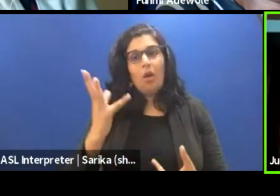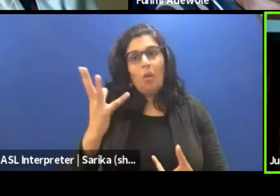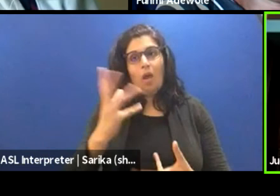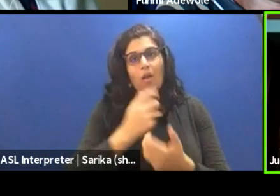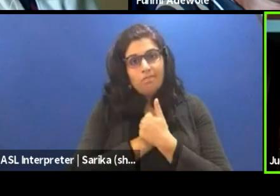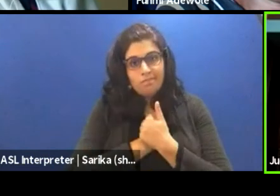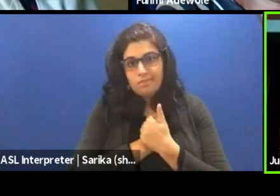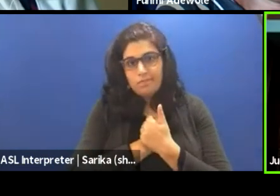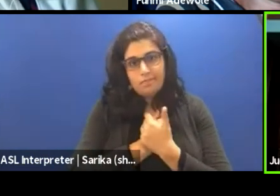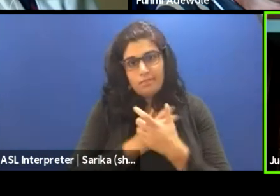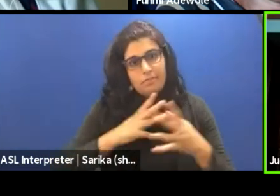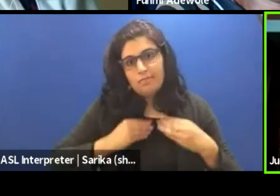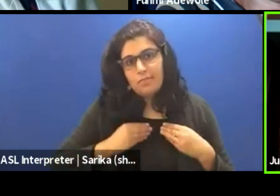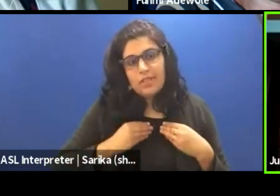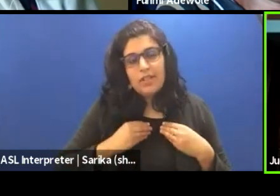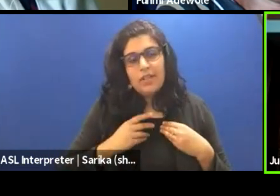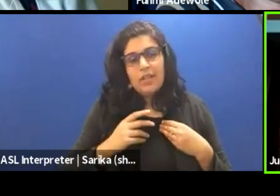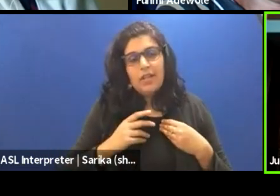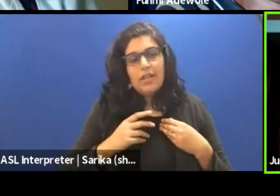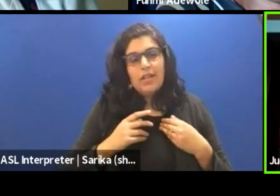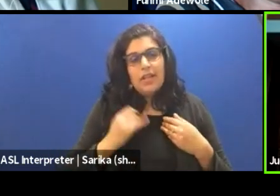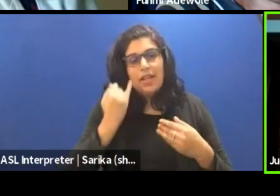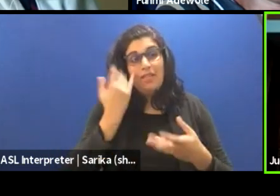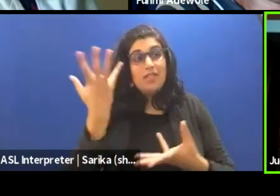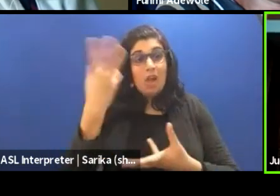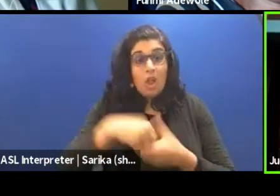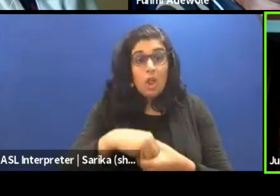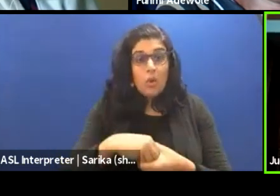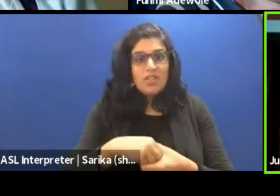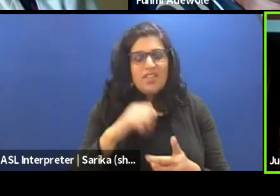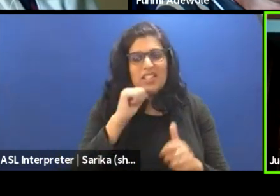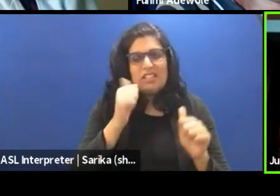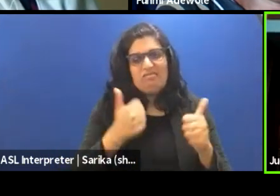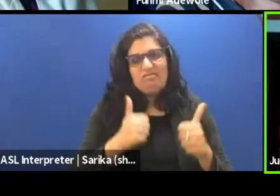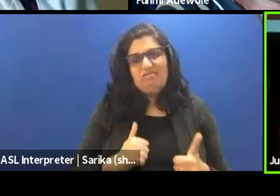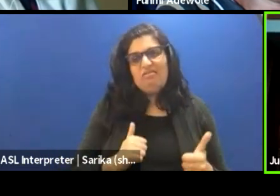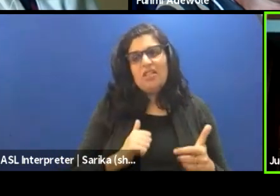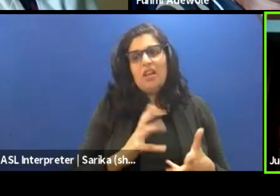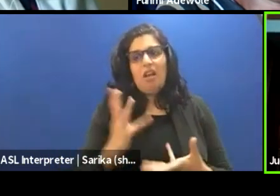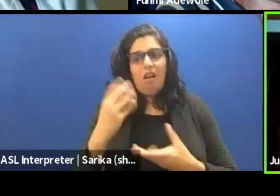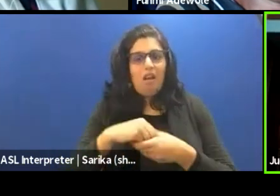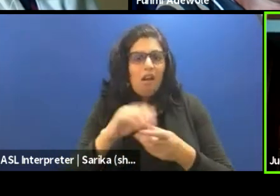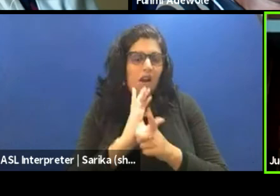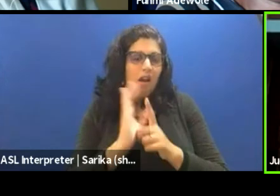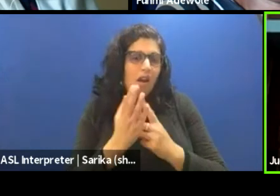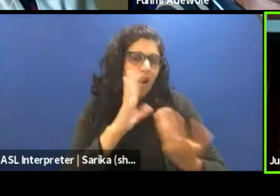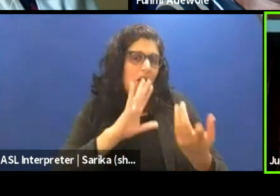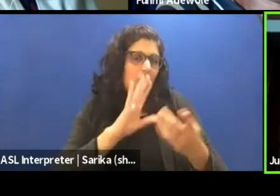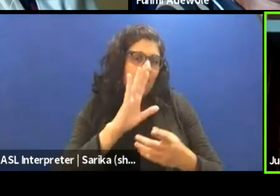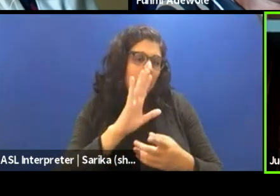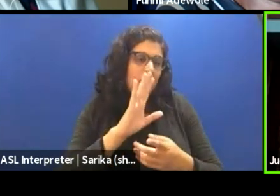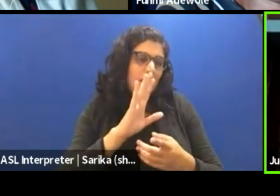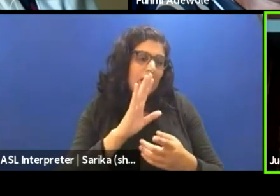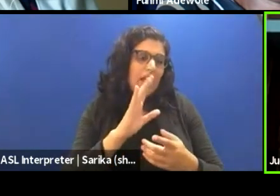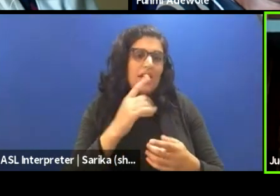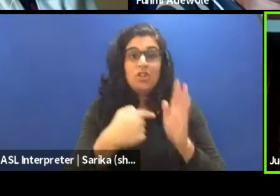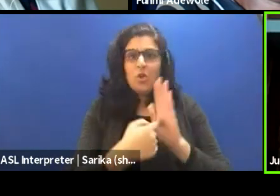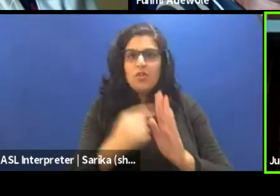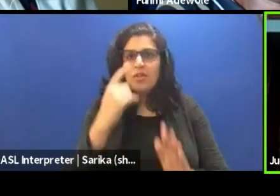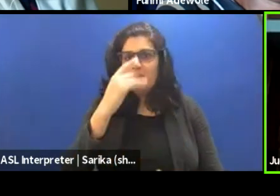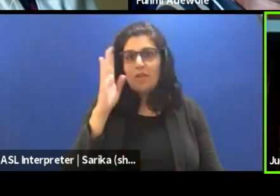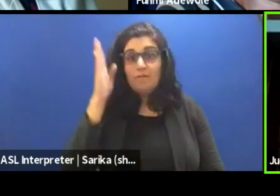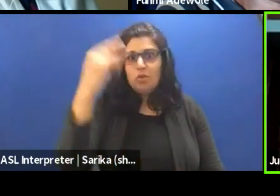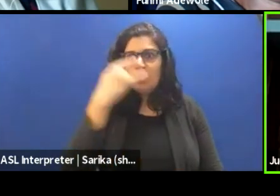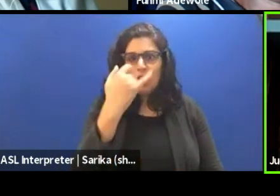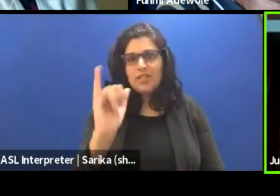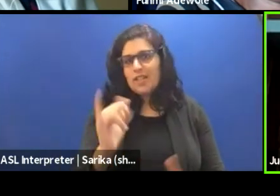It does not denigrate the right, gets their customs and all of that. And then it shows them what the future will look like. Those were the things that